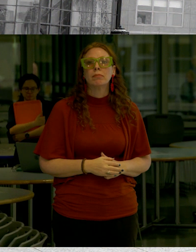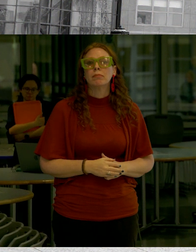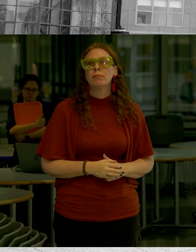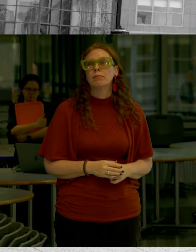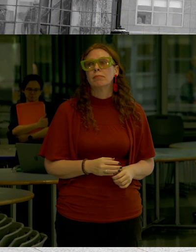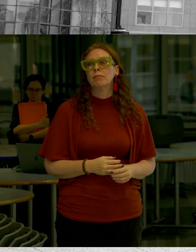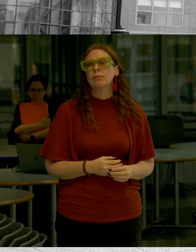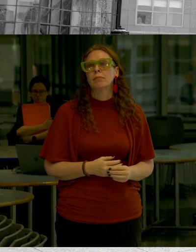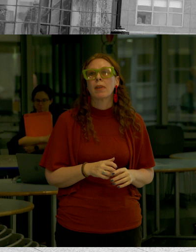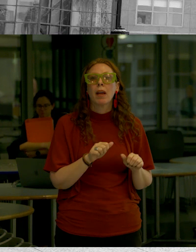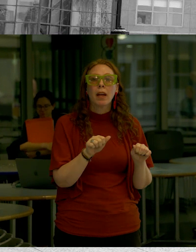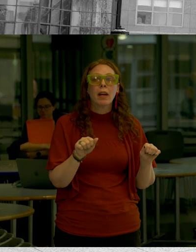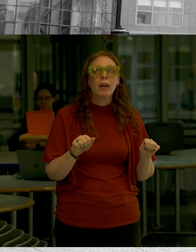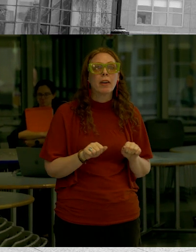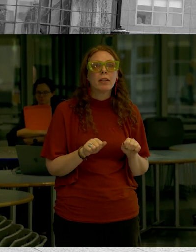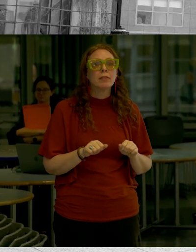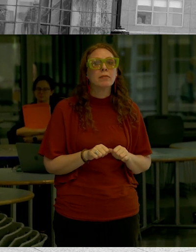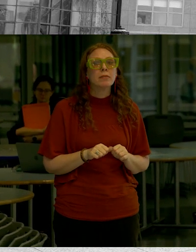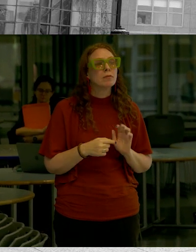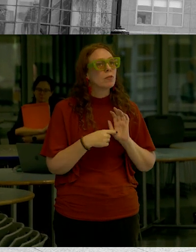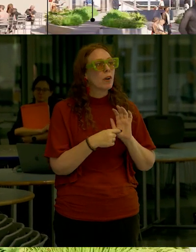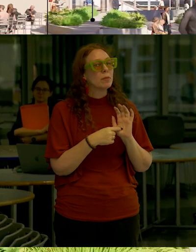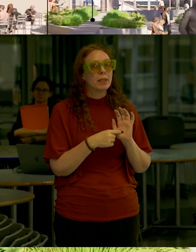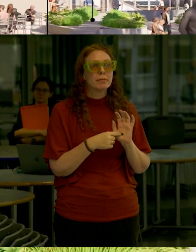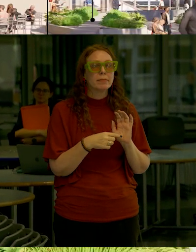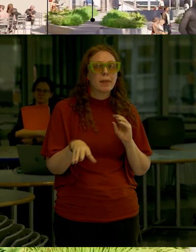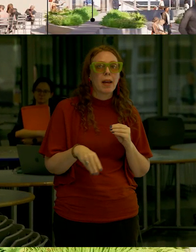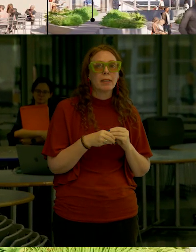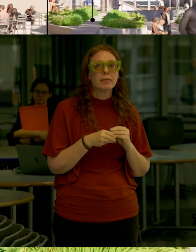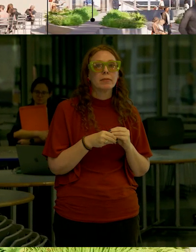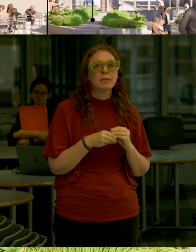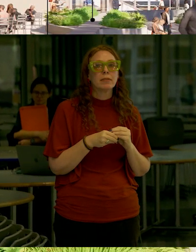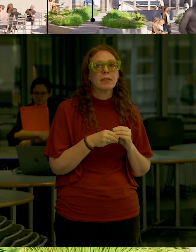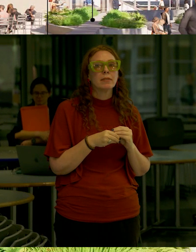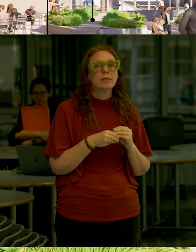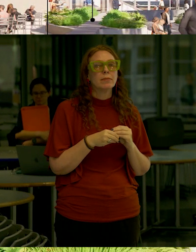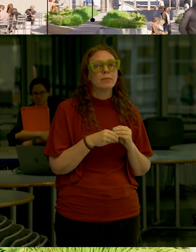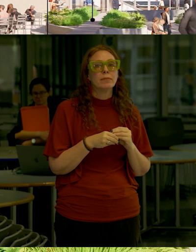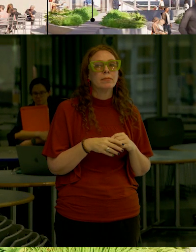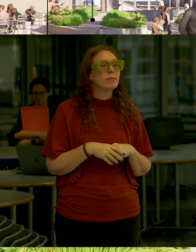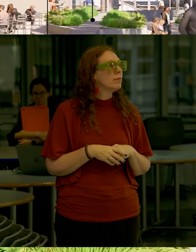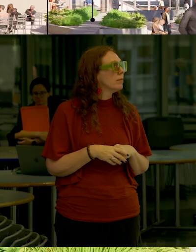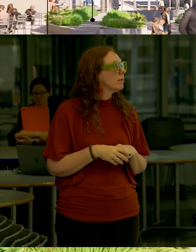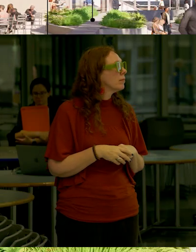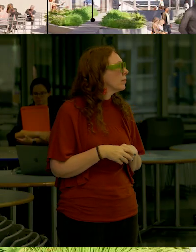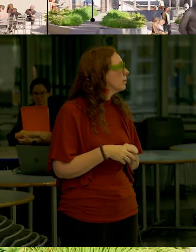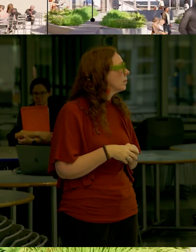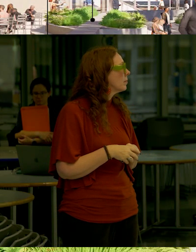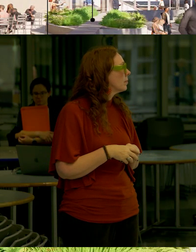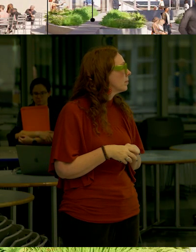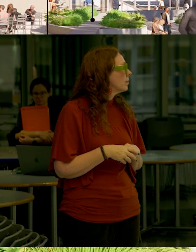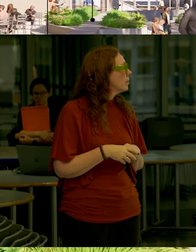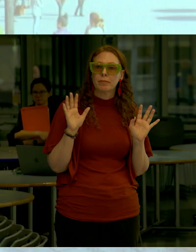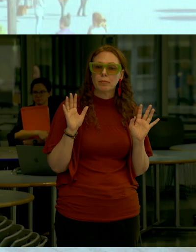there's the area that represents the project and you can see here's a shot that shoots along